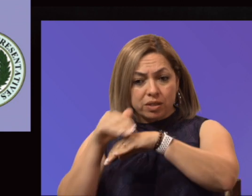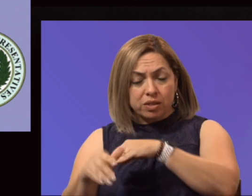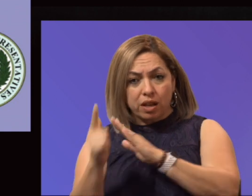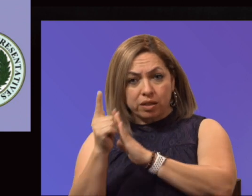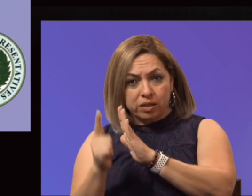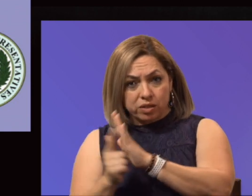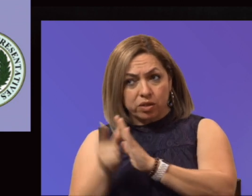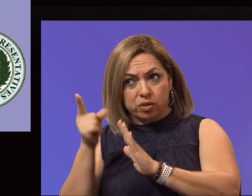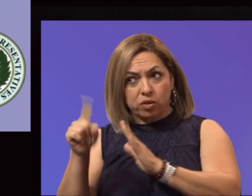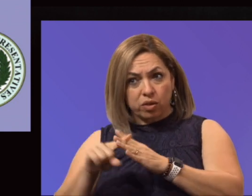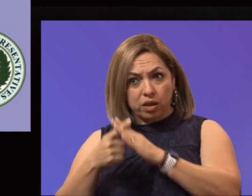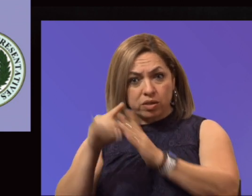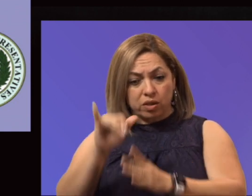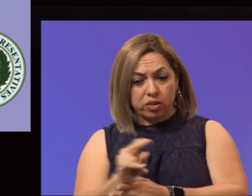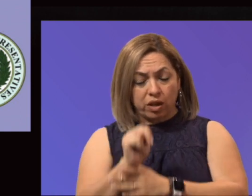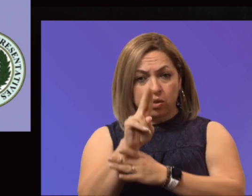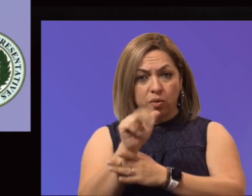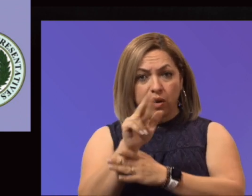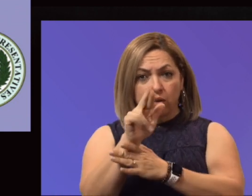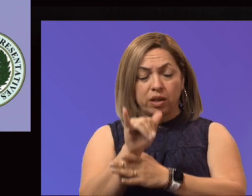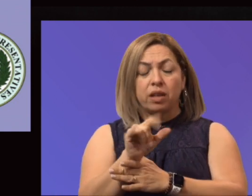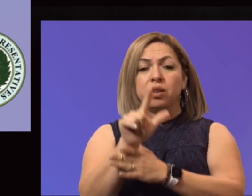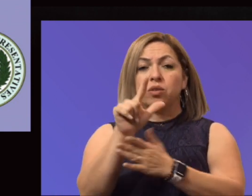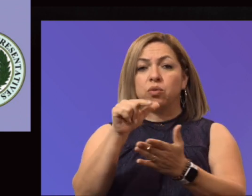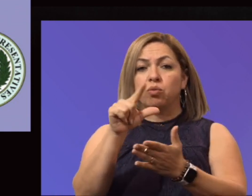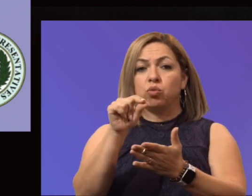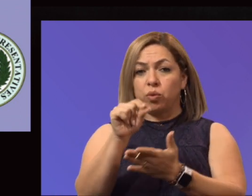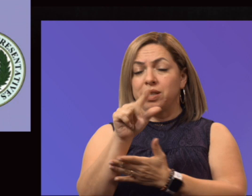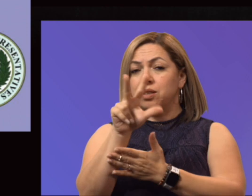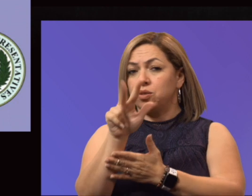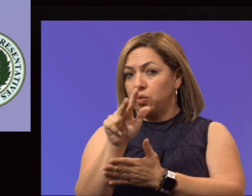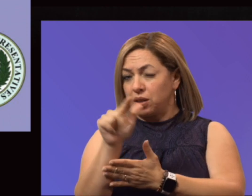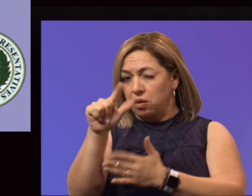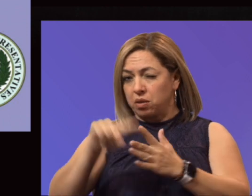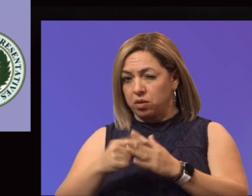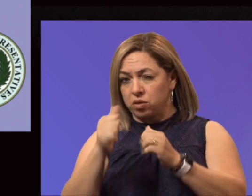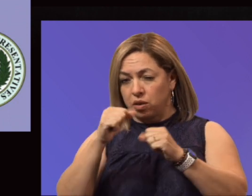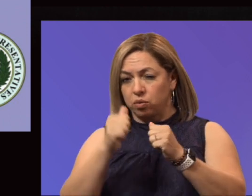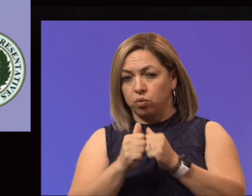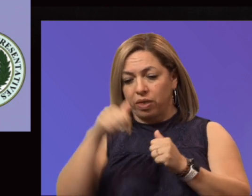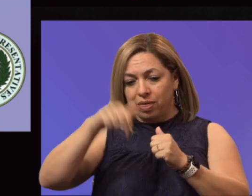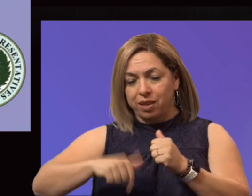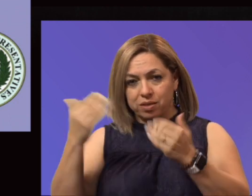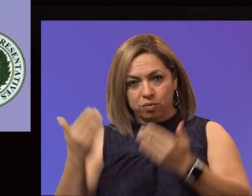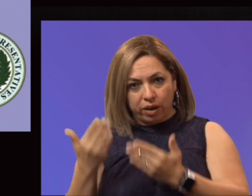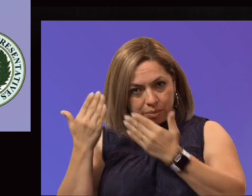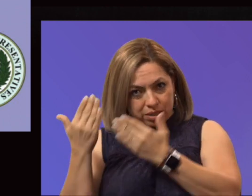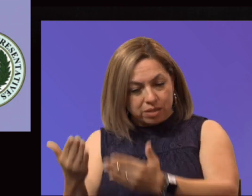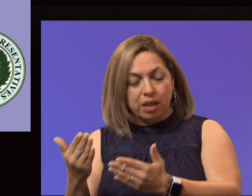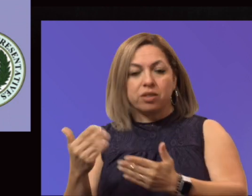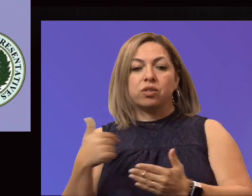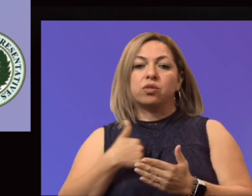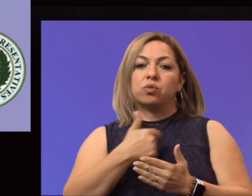in January of 2023, they begin with this particular recommendations. We're fortunate Mr. Hunt has